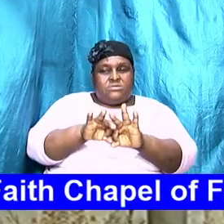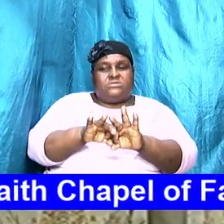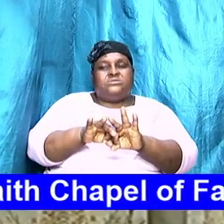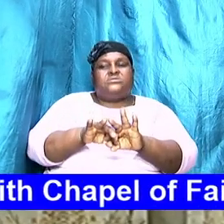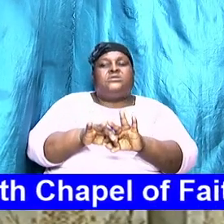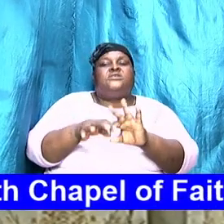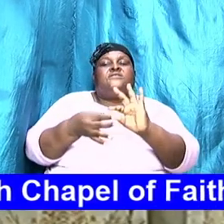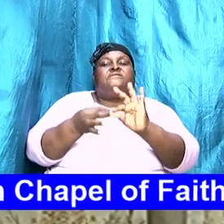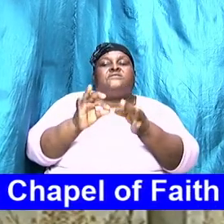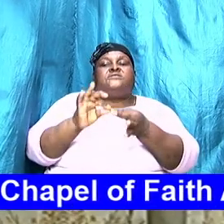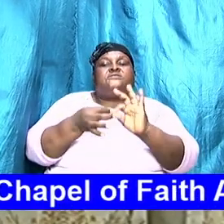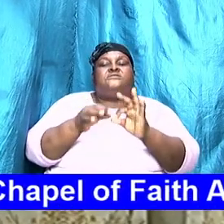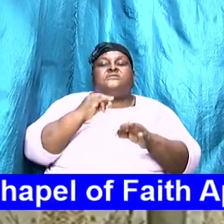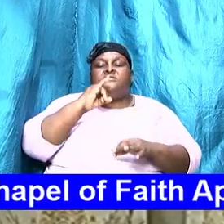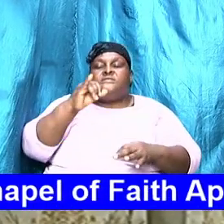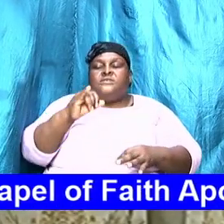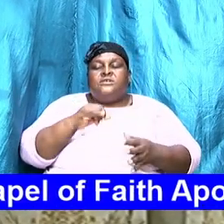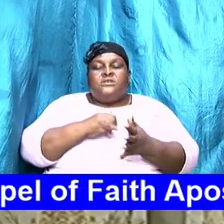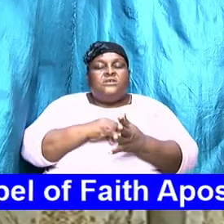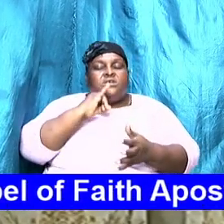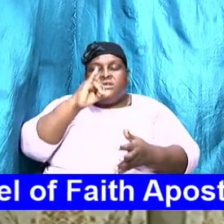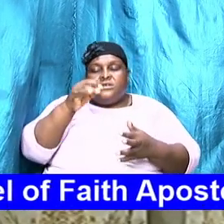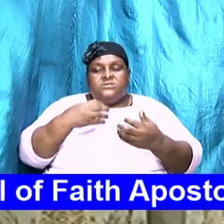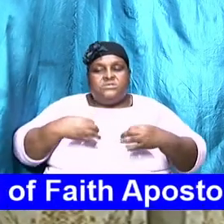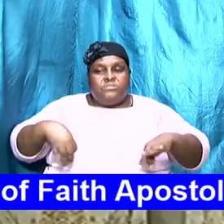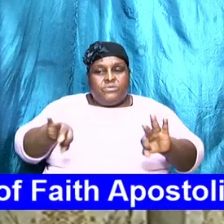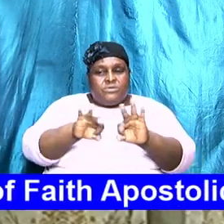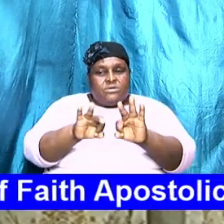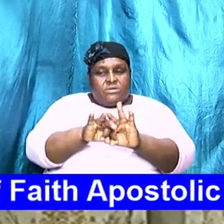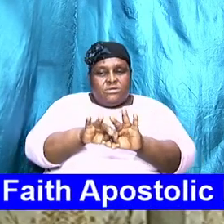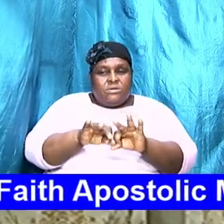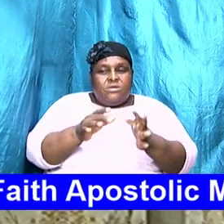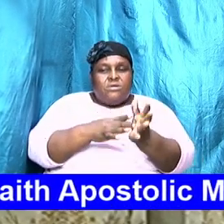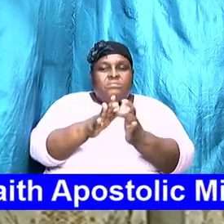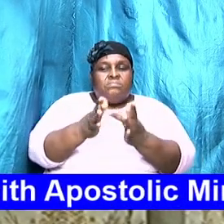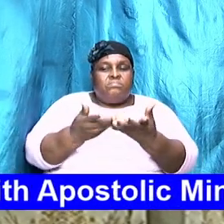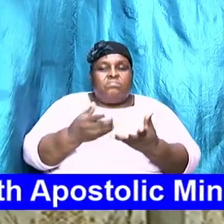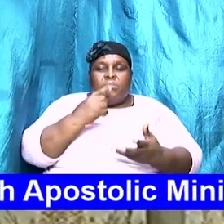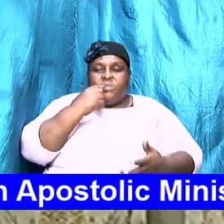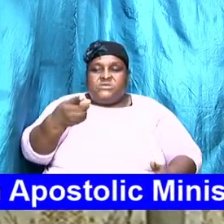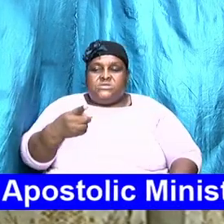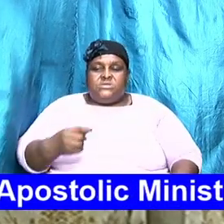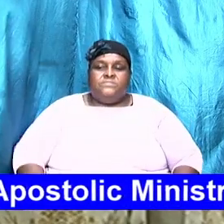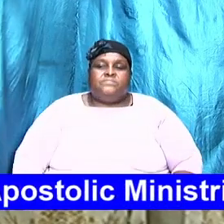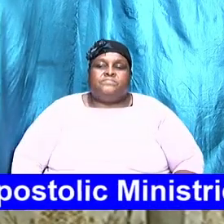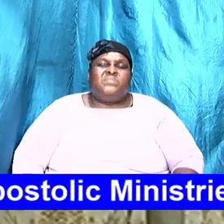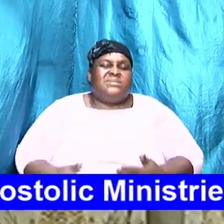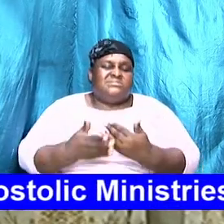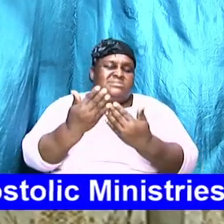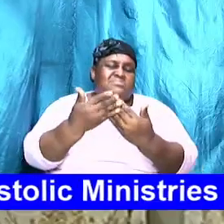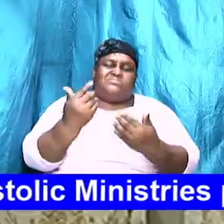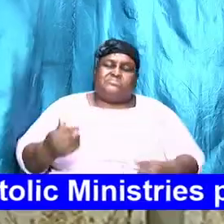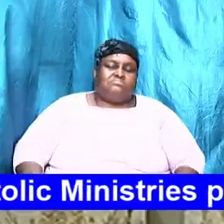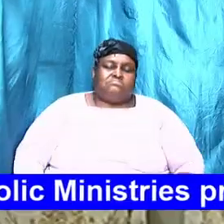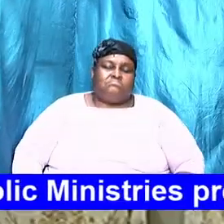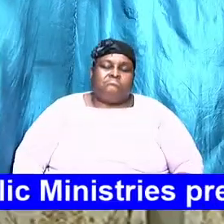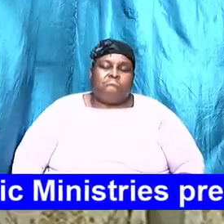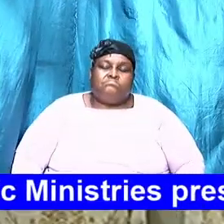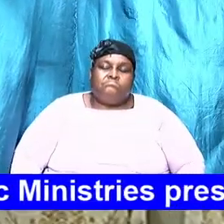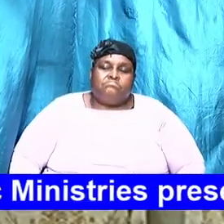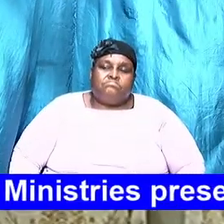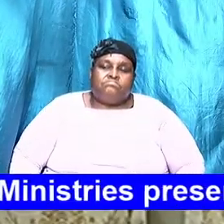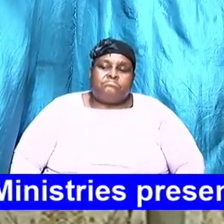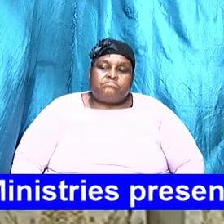is important now the Bible said and I'm going to show something and this is it's simple very simplistic but